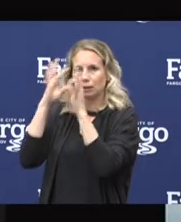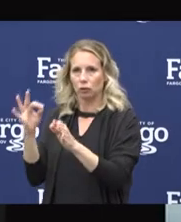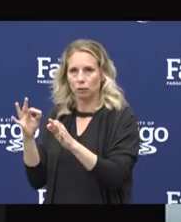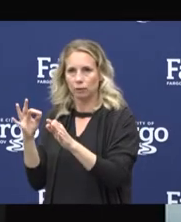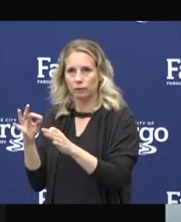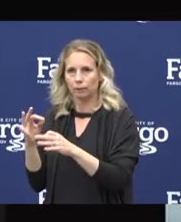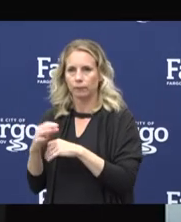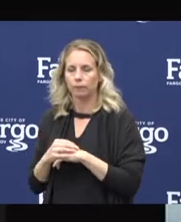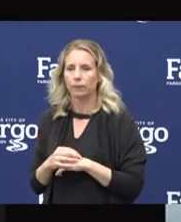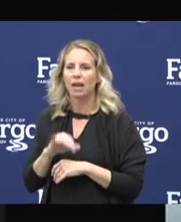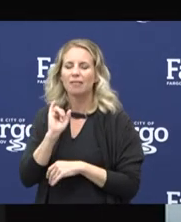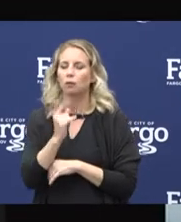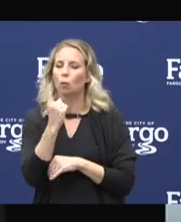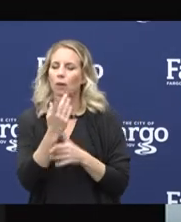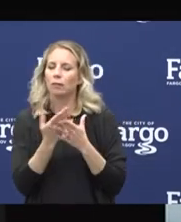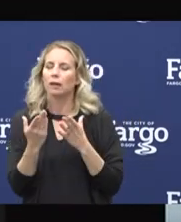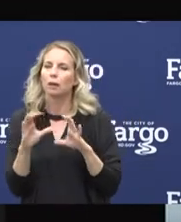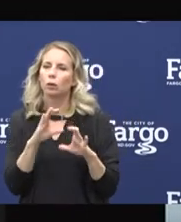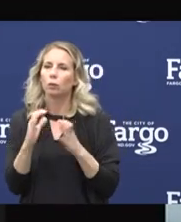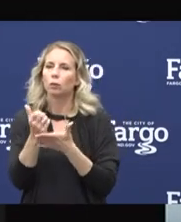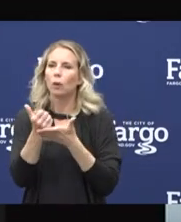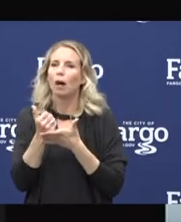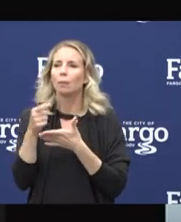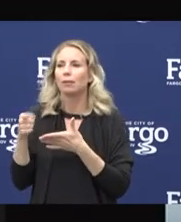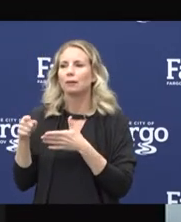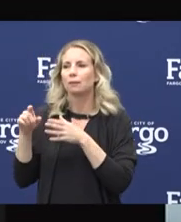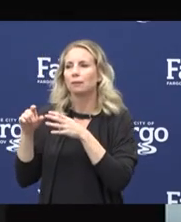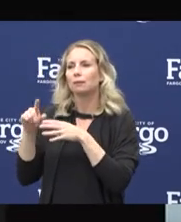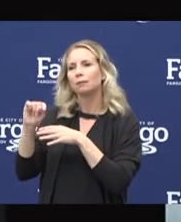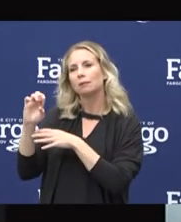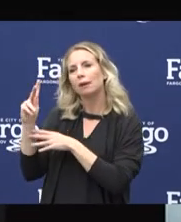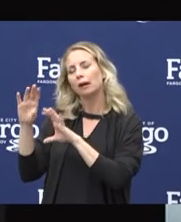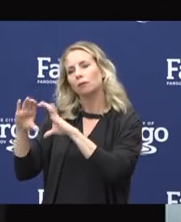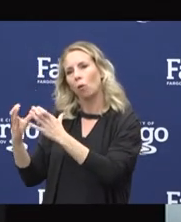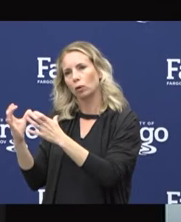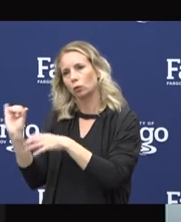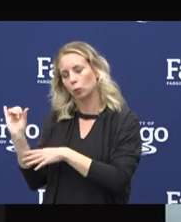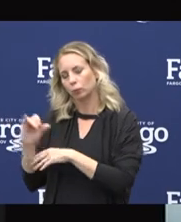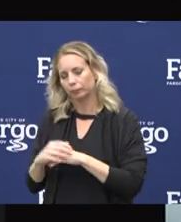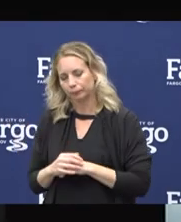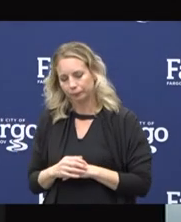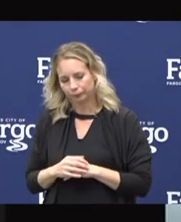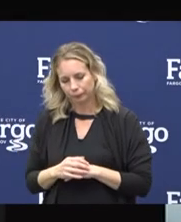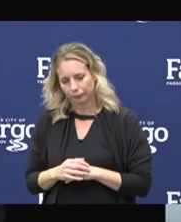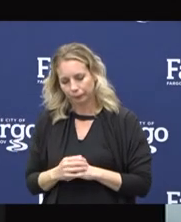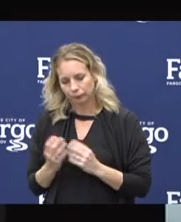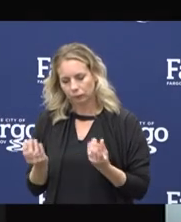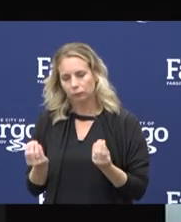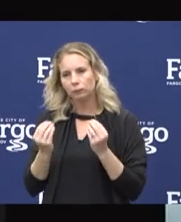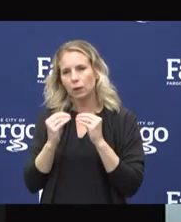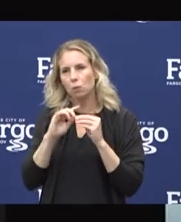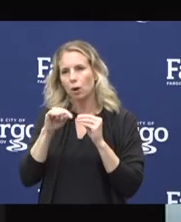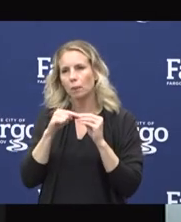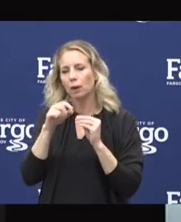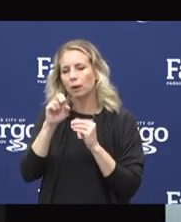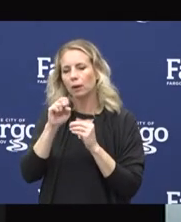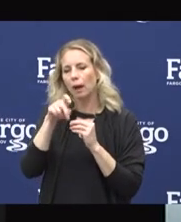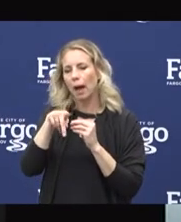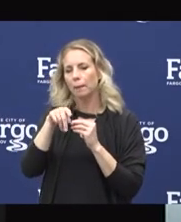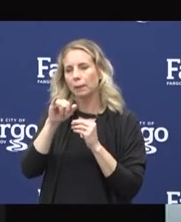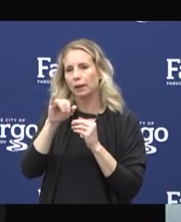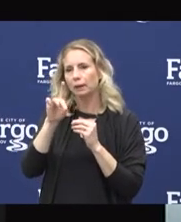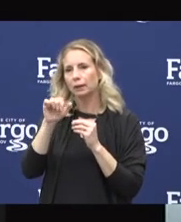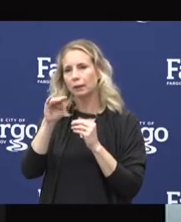help the Red River Valley Task Force. And a little bit more on that epi data that we talked about,